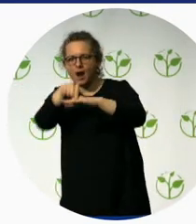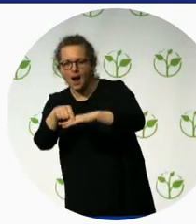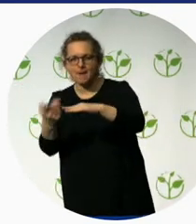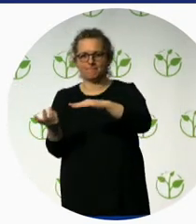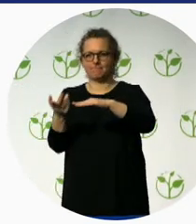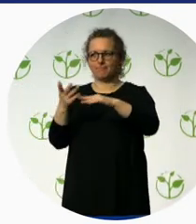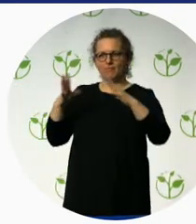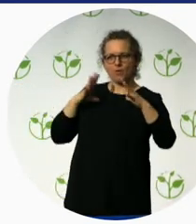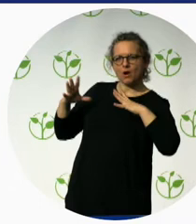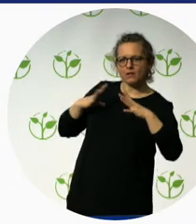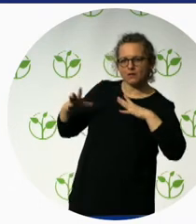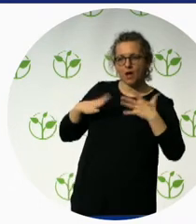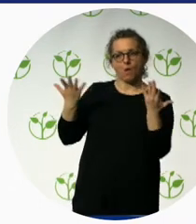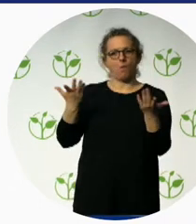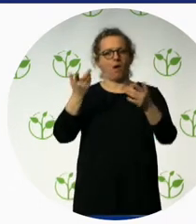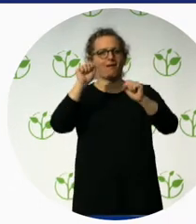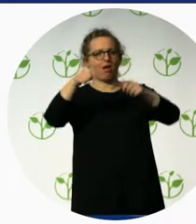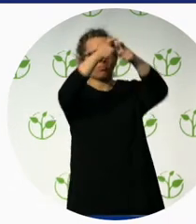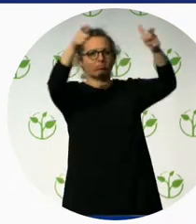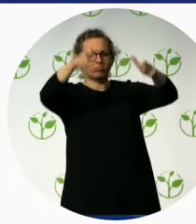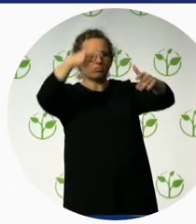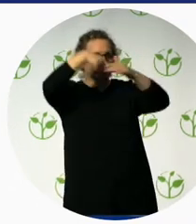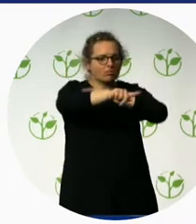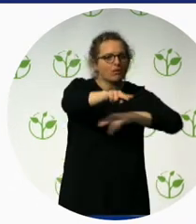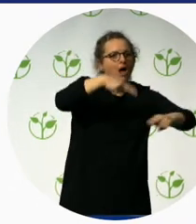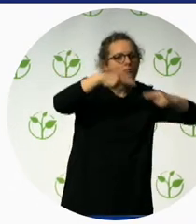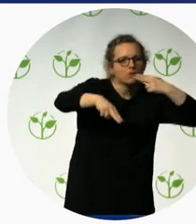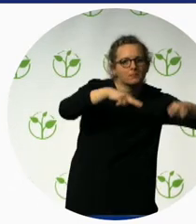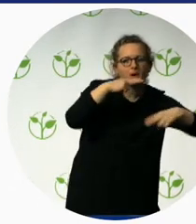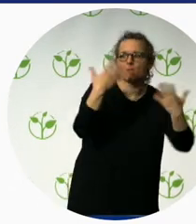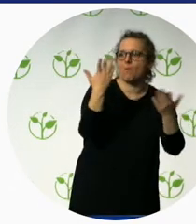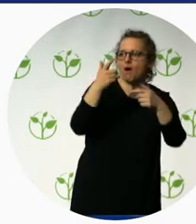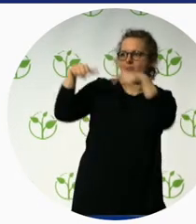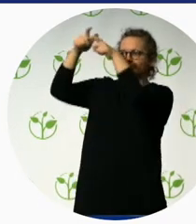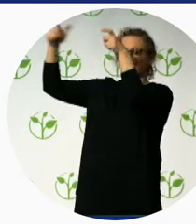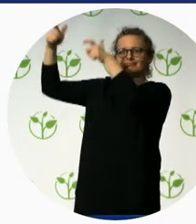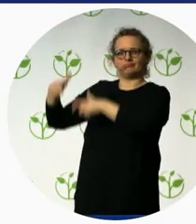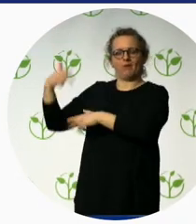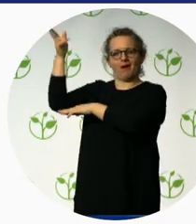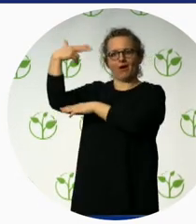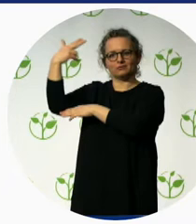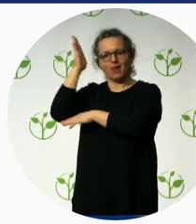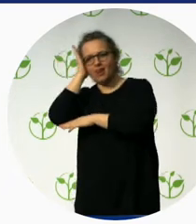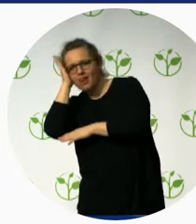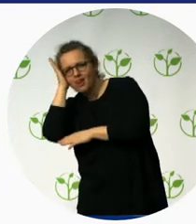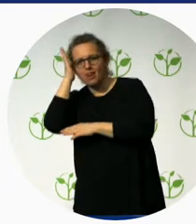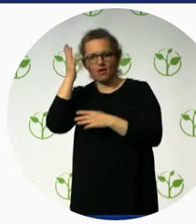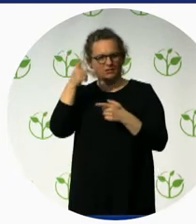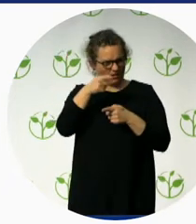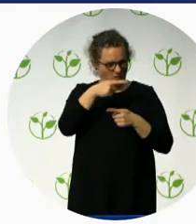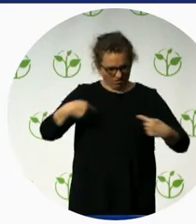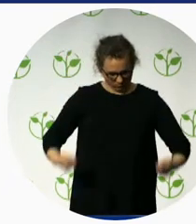from the parking to the sea to swim now is